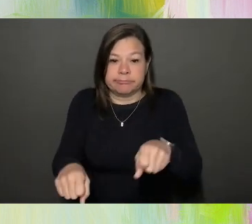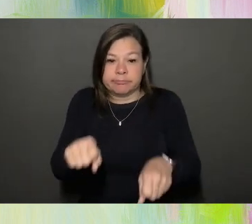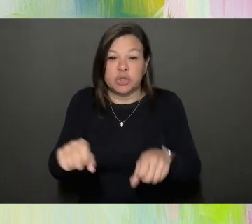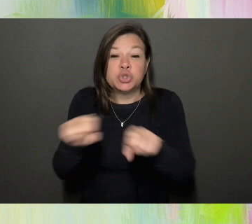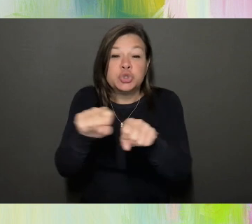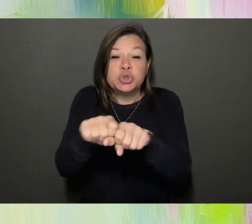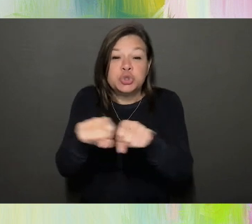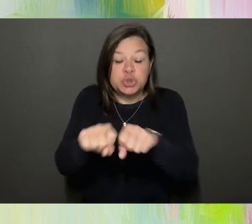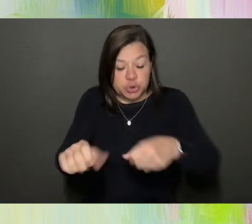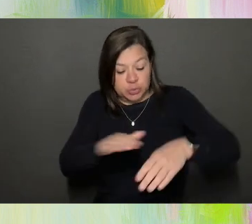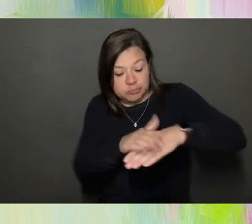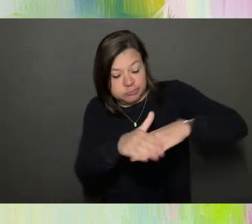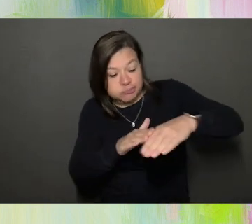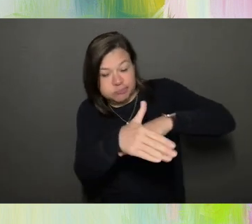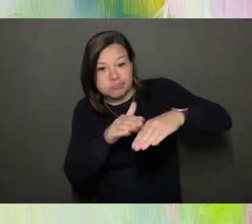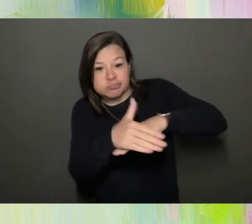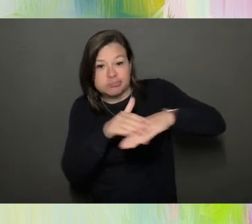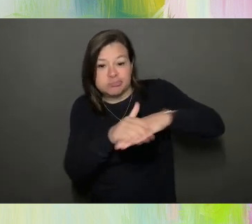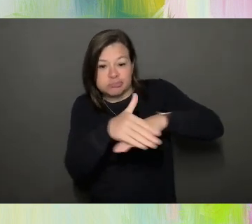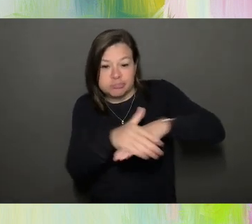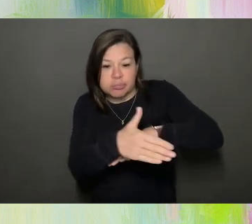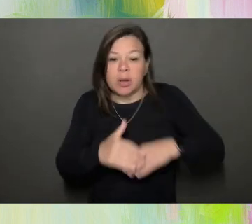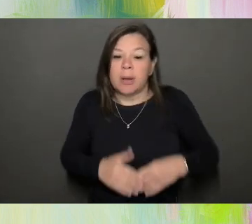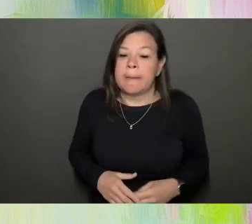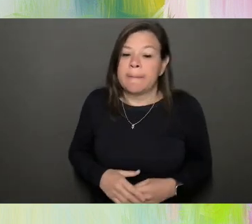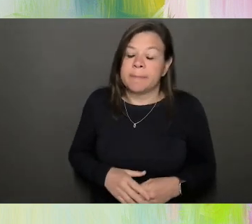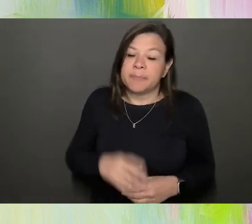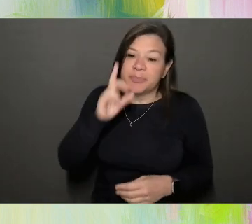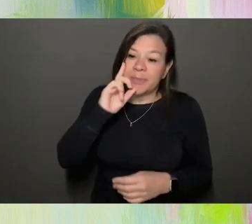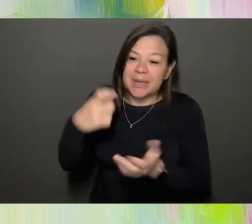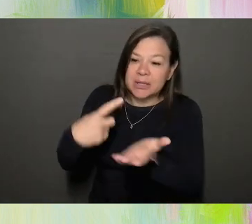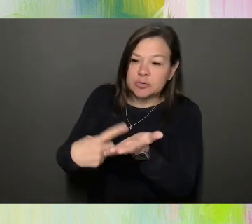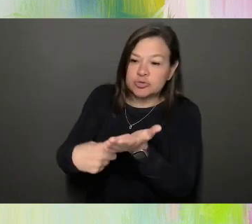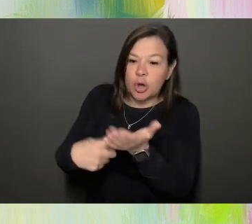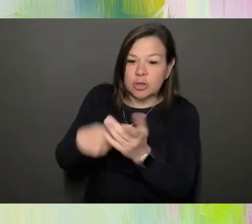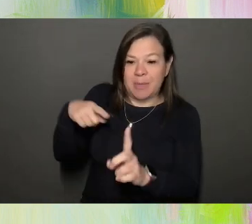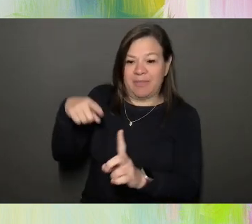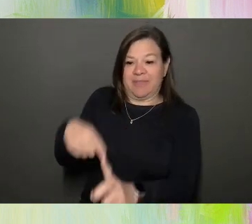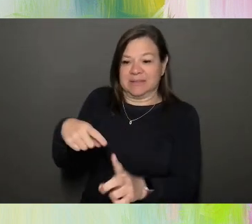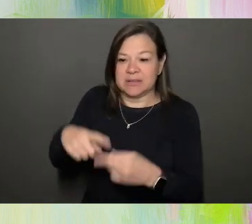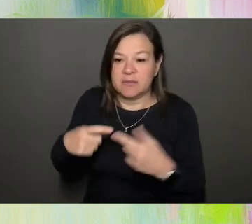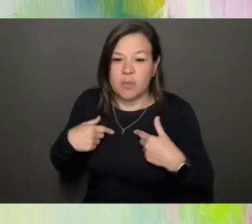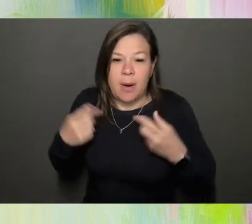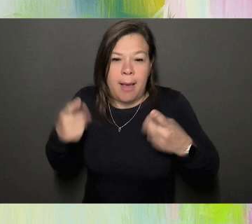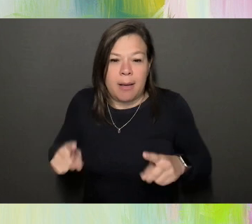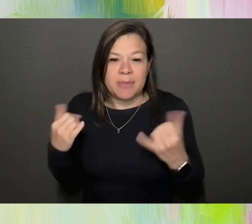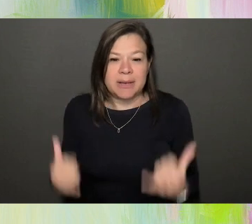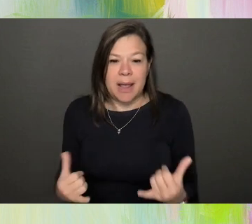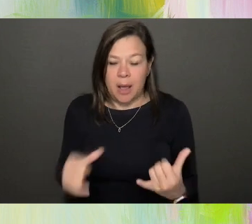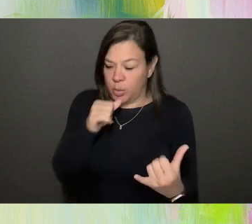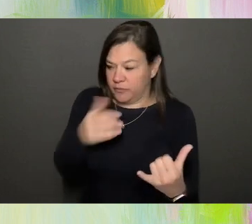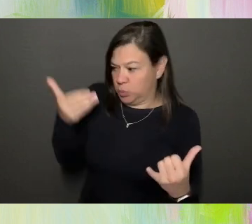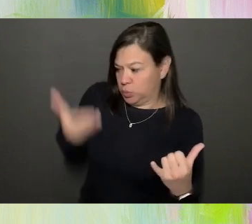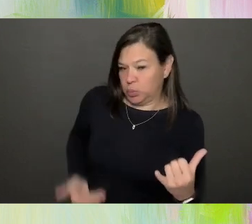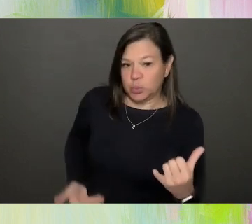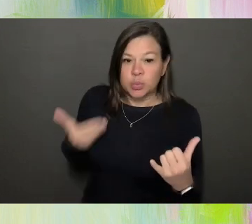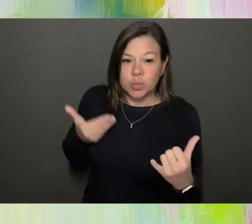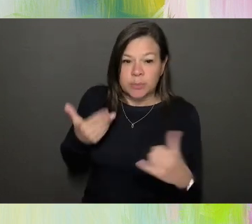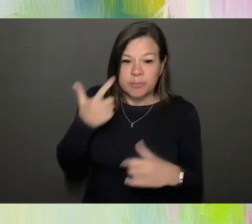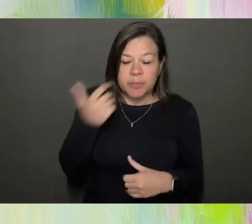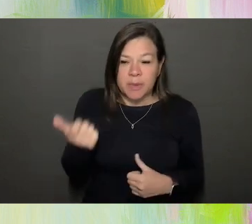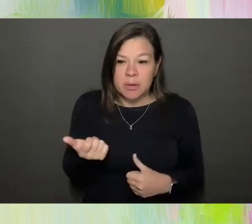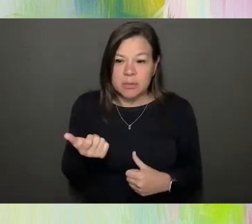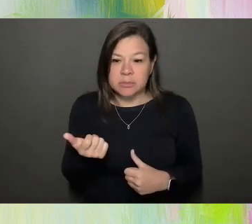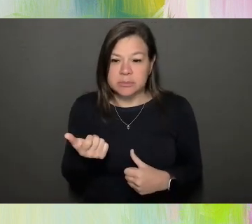a lot about this, how it feels different to who, to what happens to him now in terms of who he is. Because, uh, he